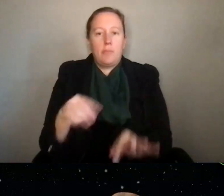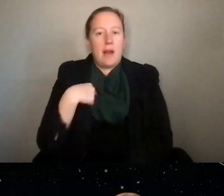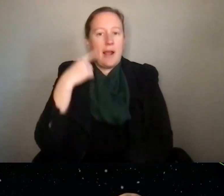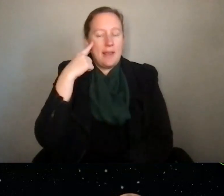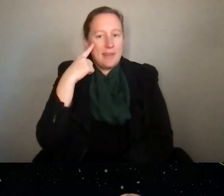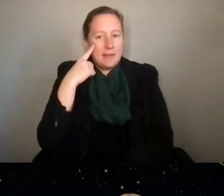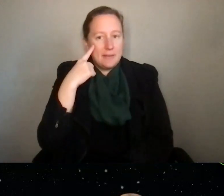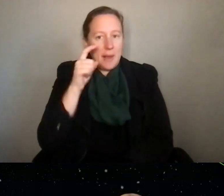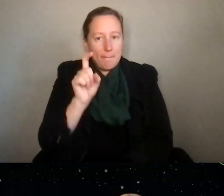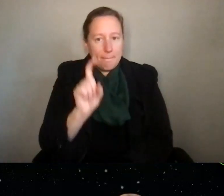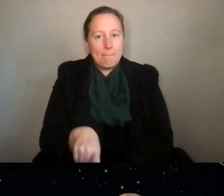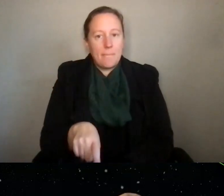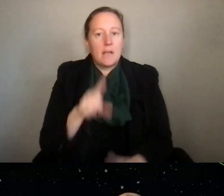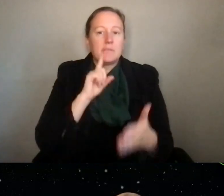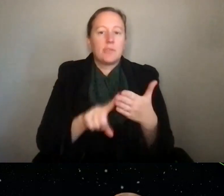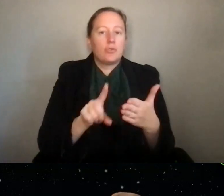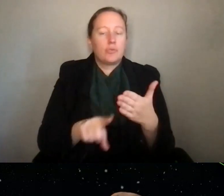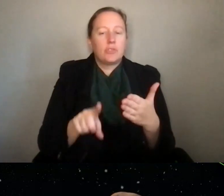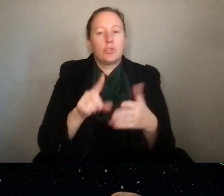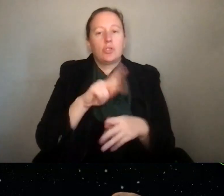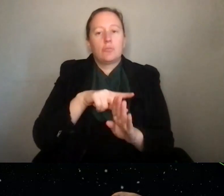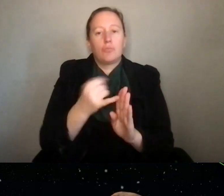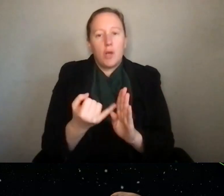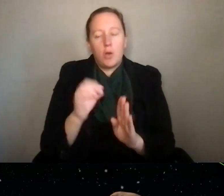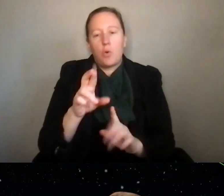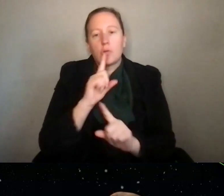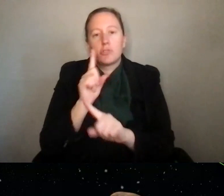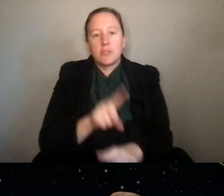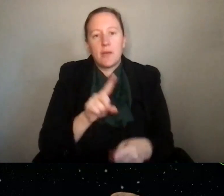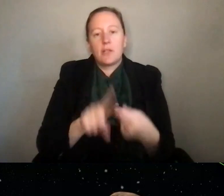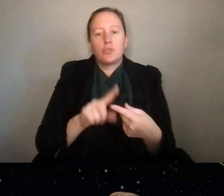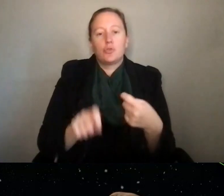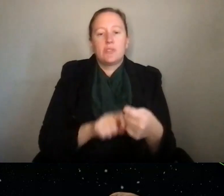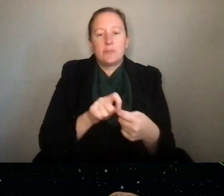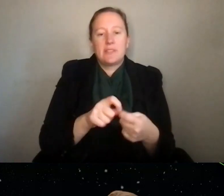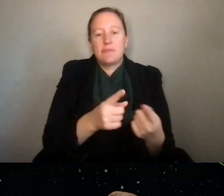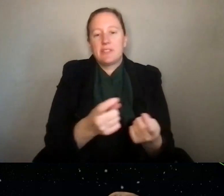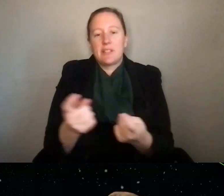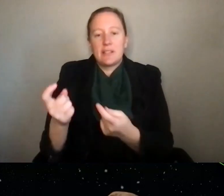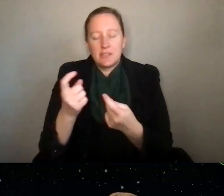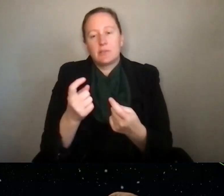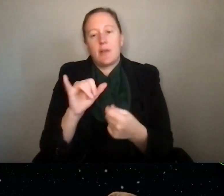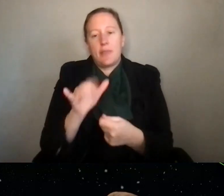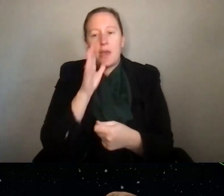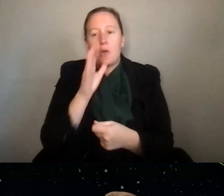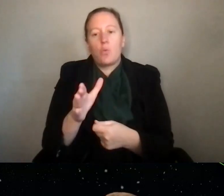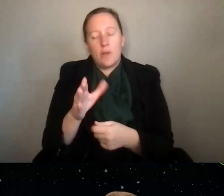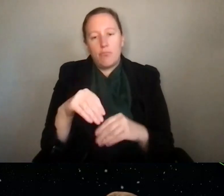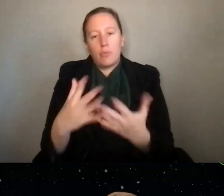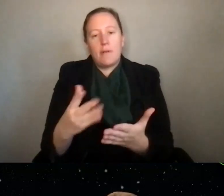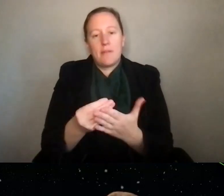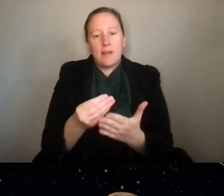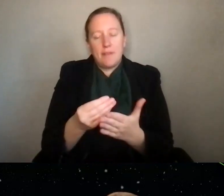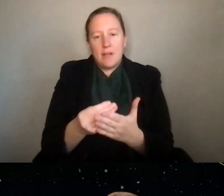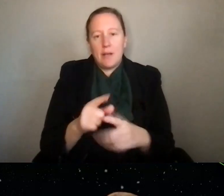it has to be a research project on responding to specific solicitation that will do it. But right now, not